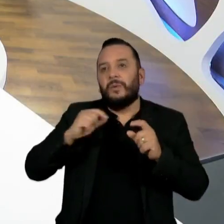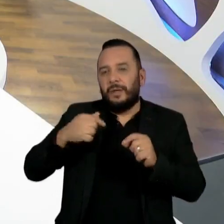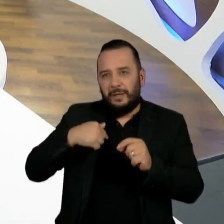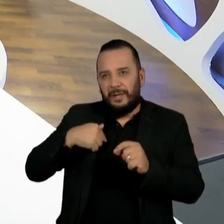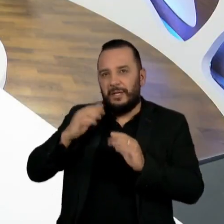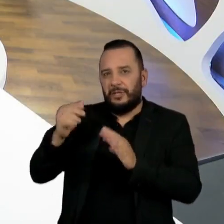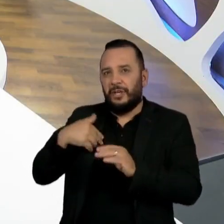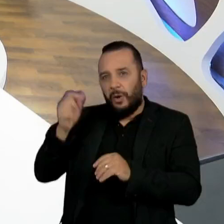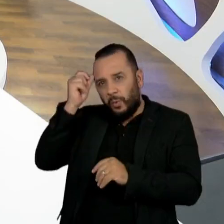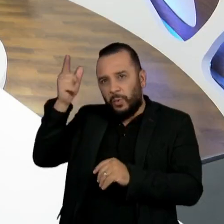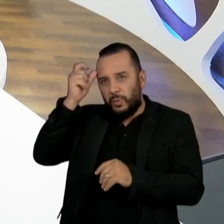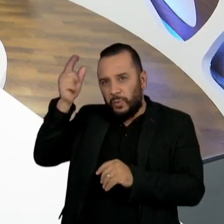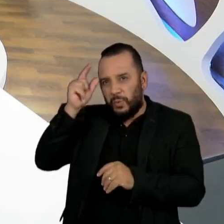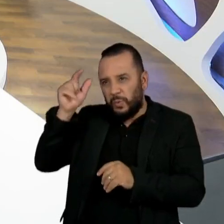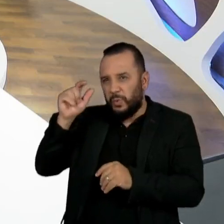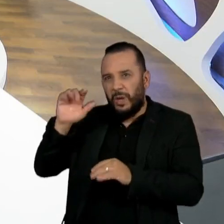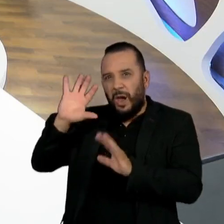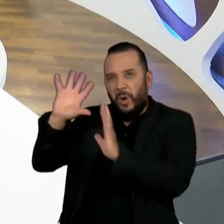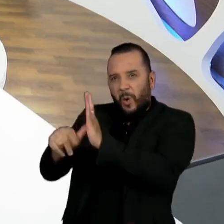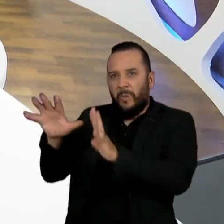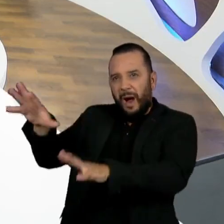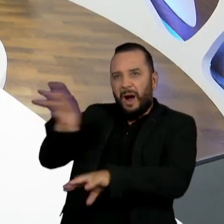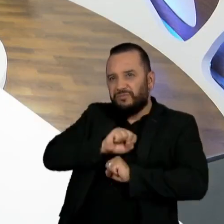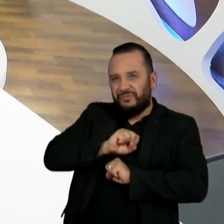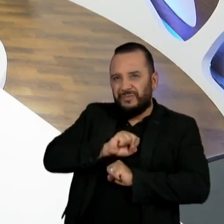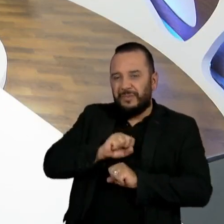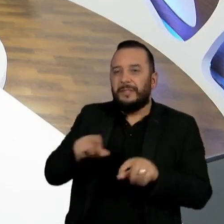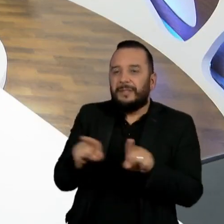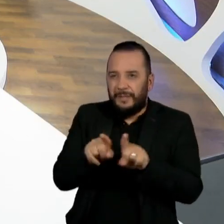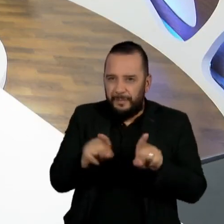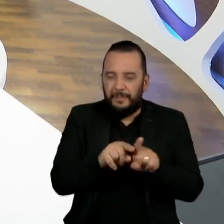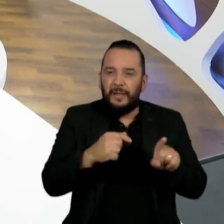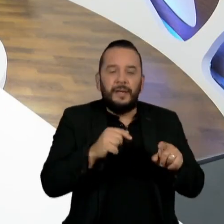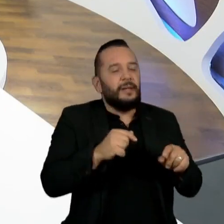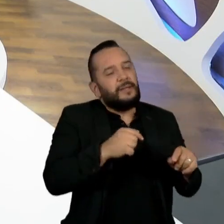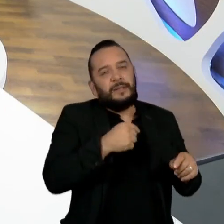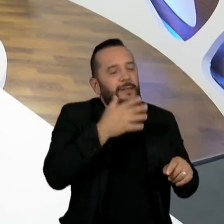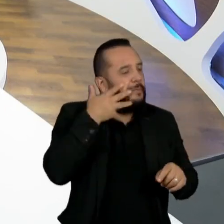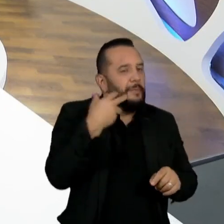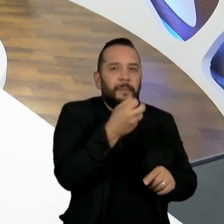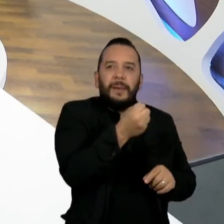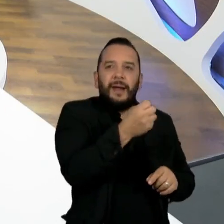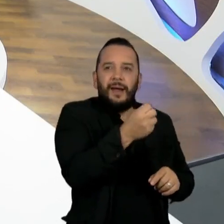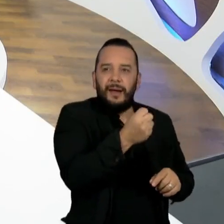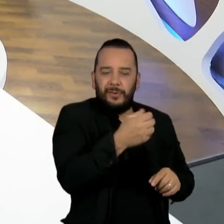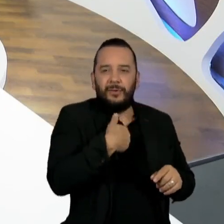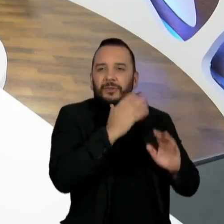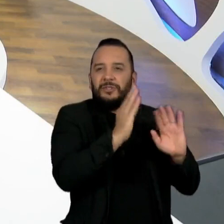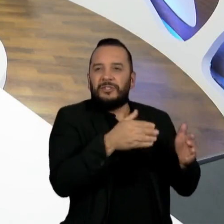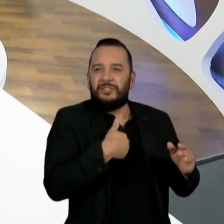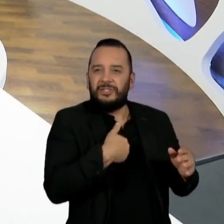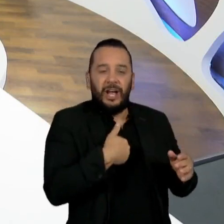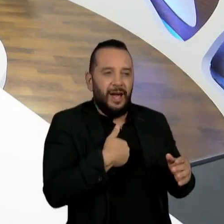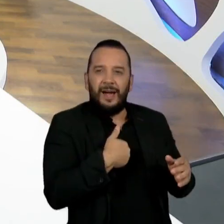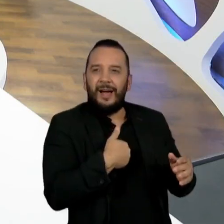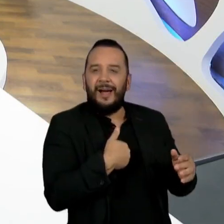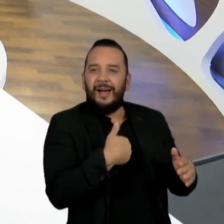worries about white privilege. We were actually having those conversations 50 years ago